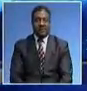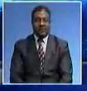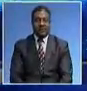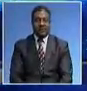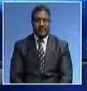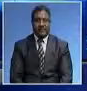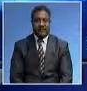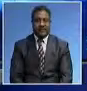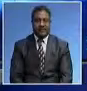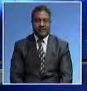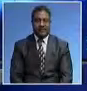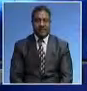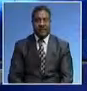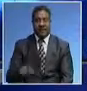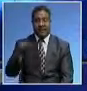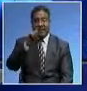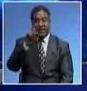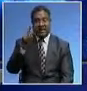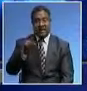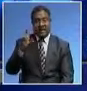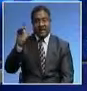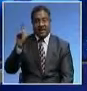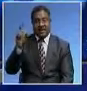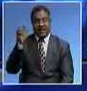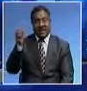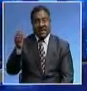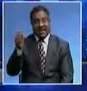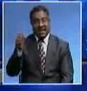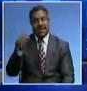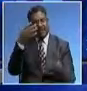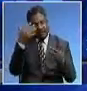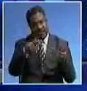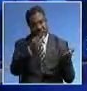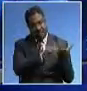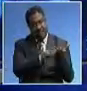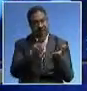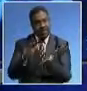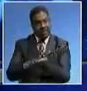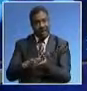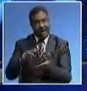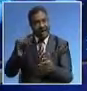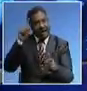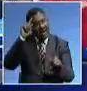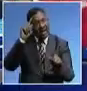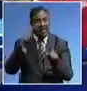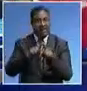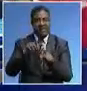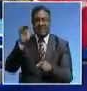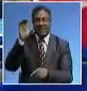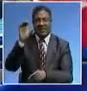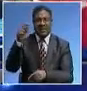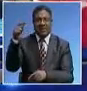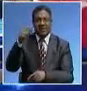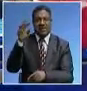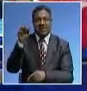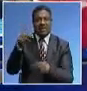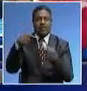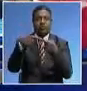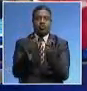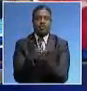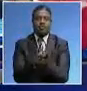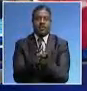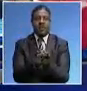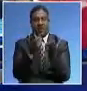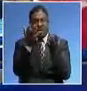The Zambia Development Agency has signed an investment promotion and protection agreement with CGM Power Group for the development